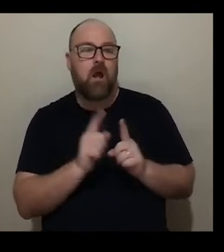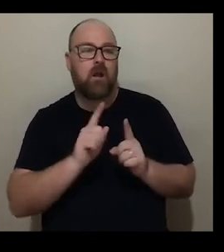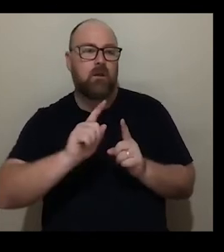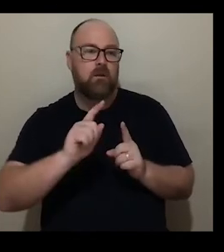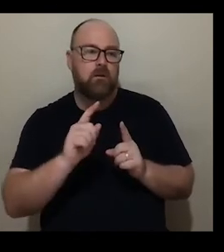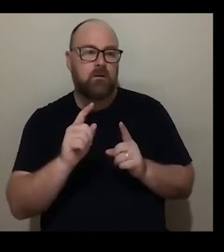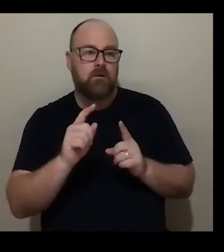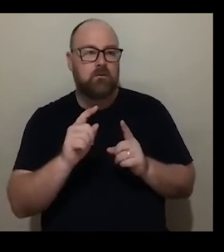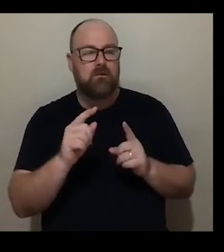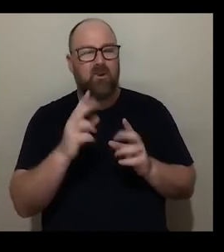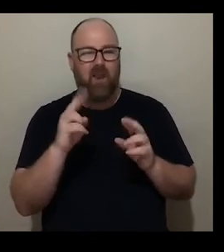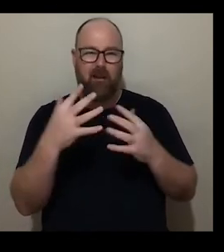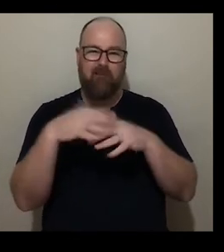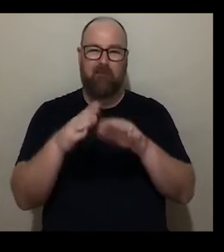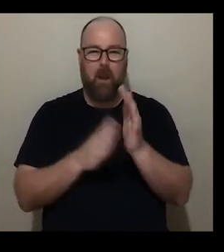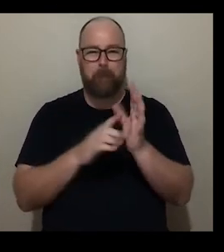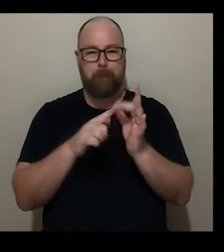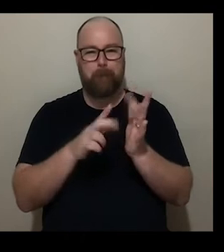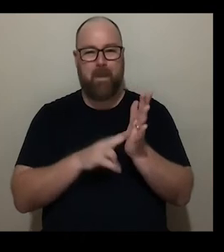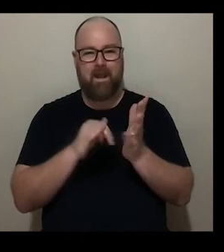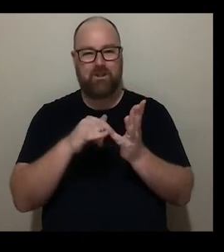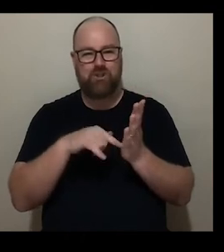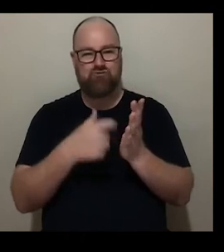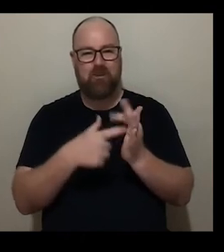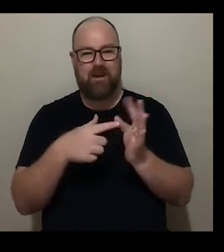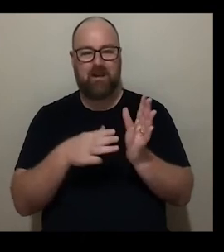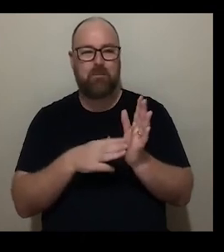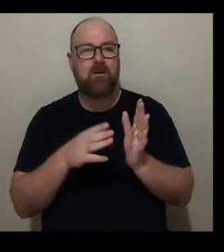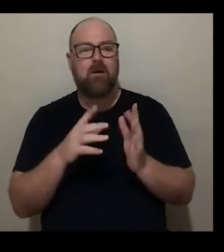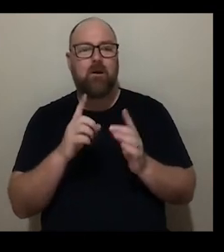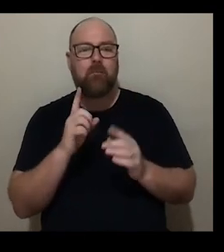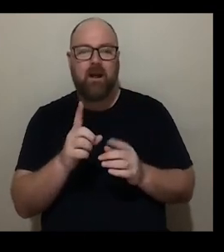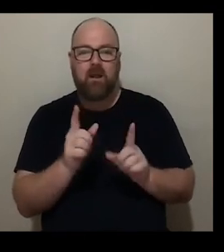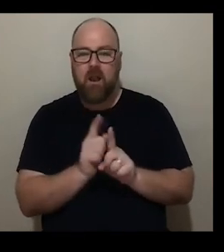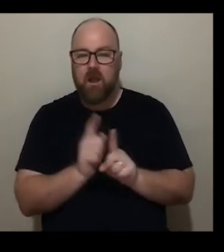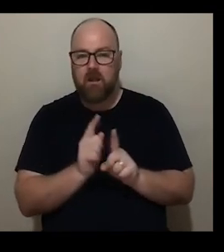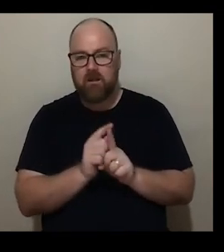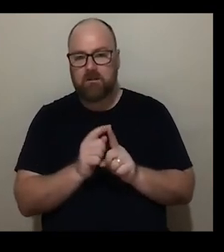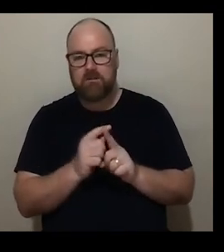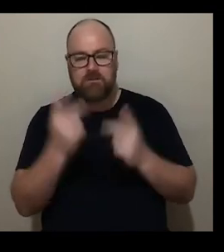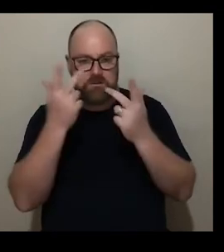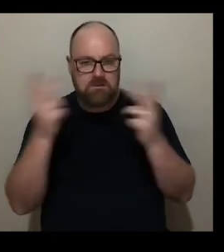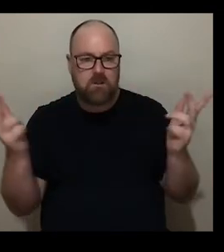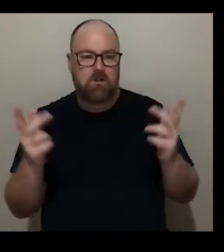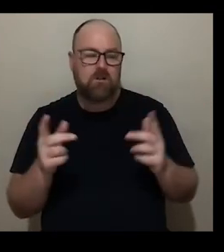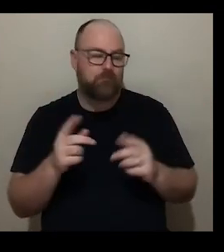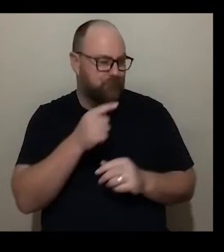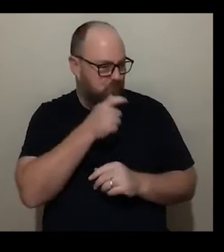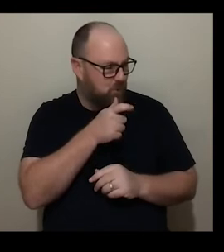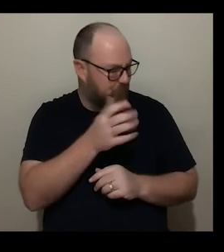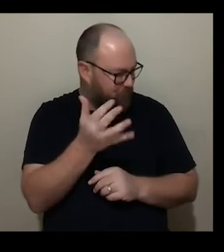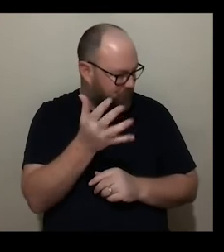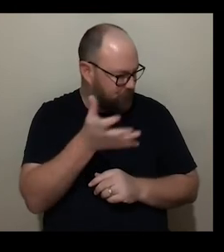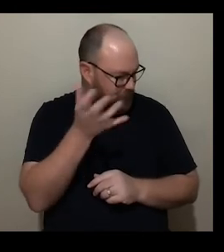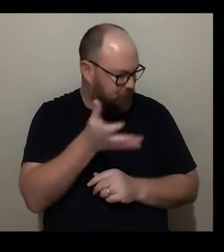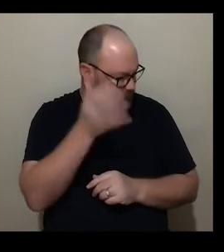like i think uh in terms of my um um oh what's the word